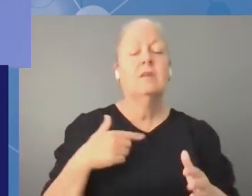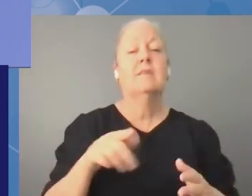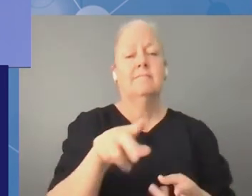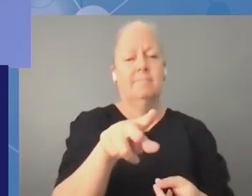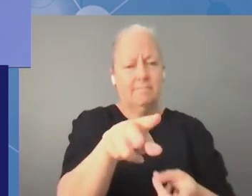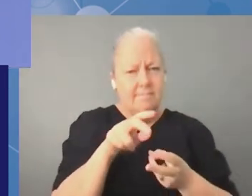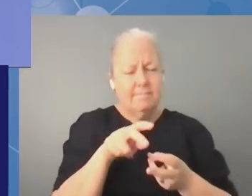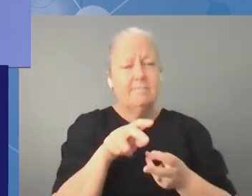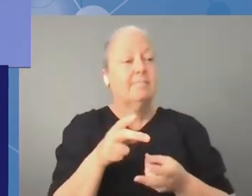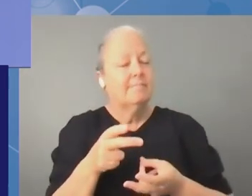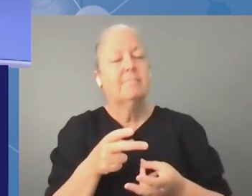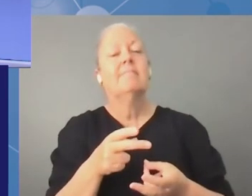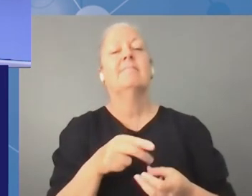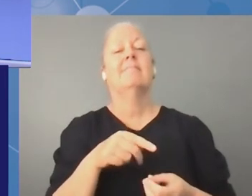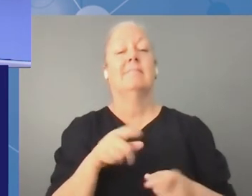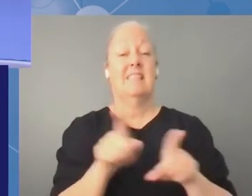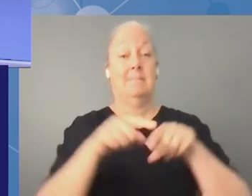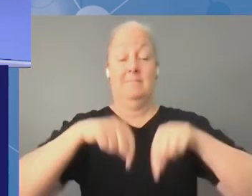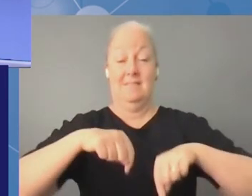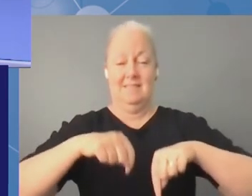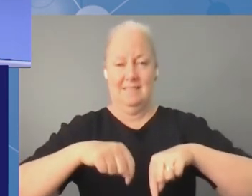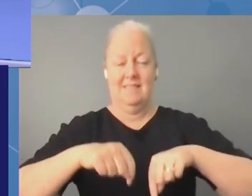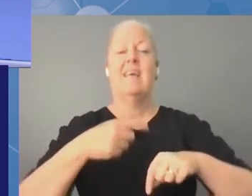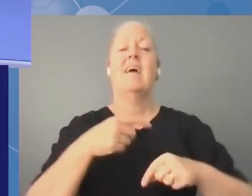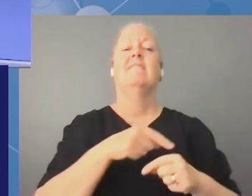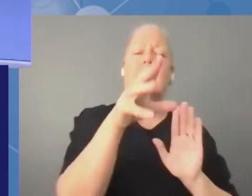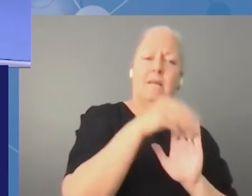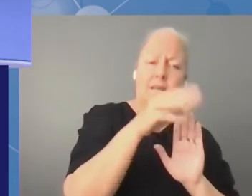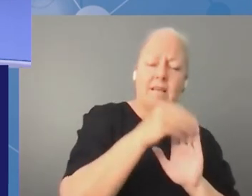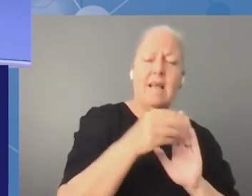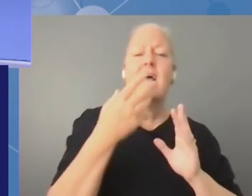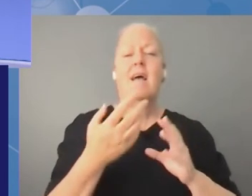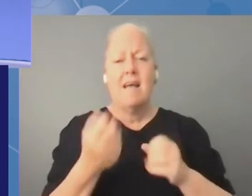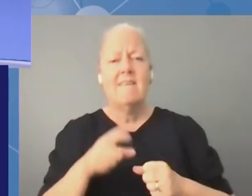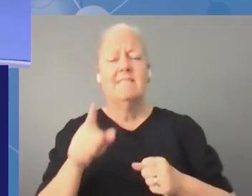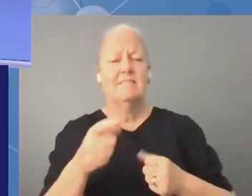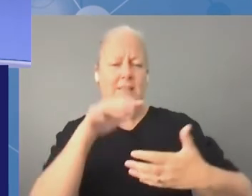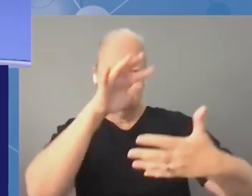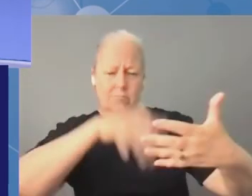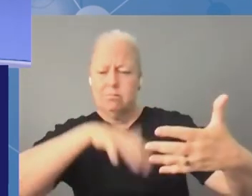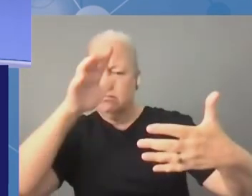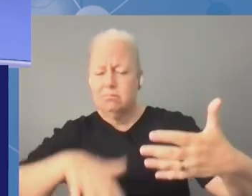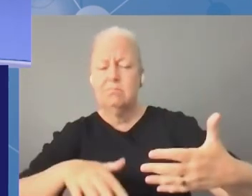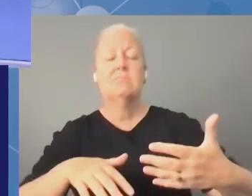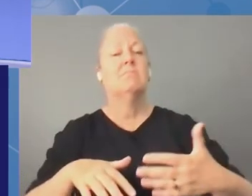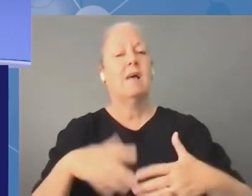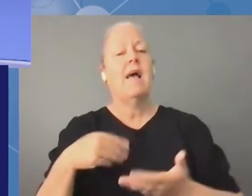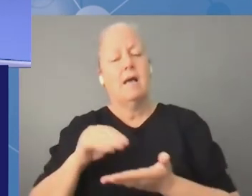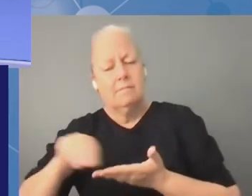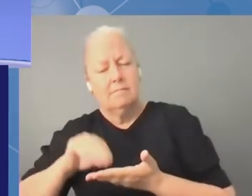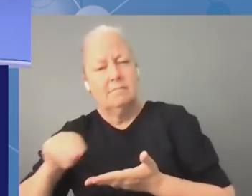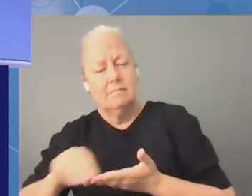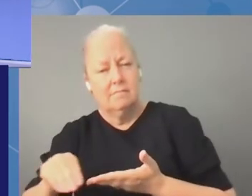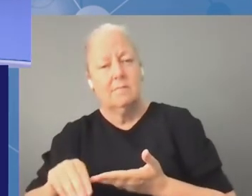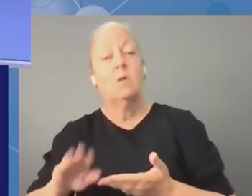take these into account as well we have the recording we have the transcript we are taking notes and they will act as an input document to the first